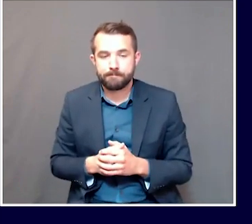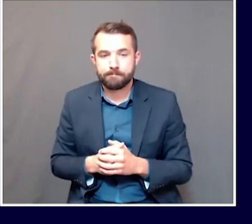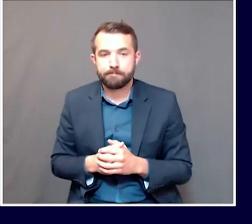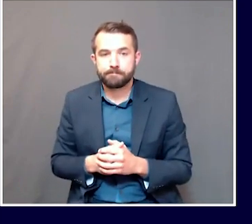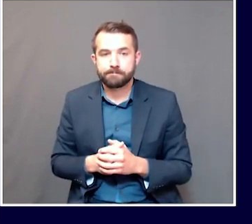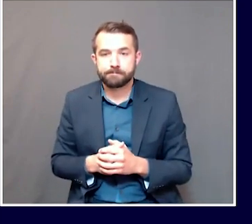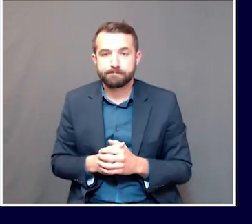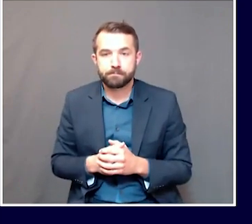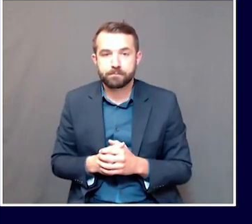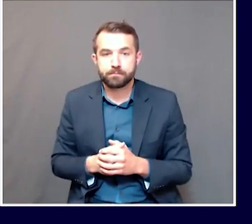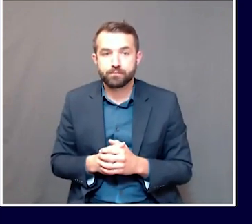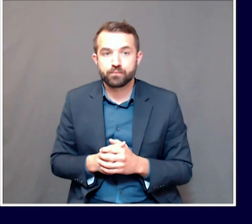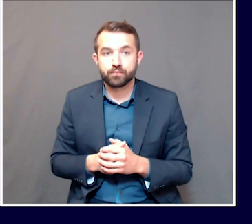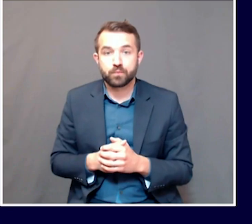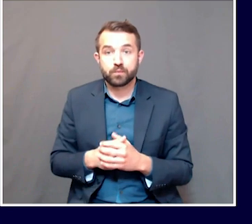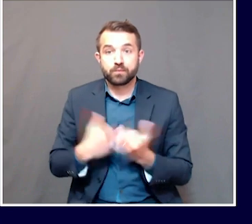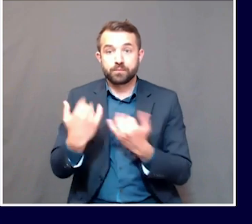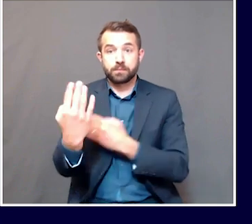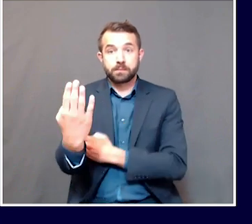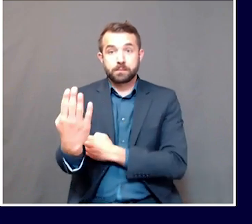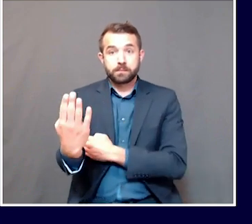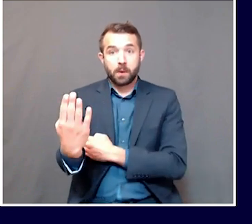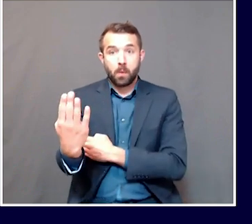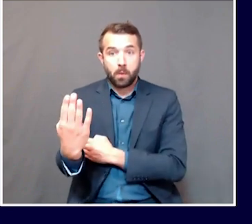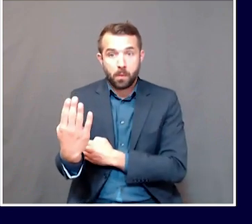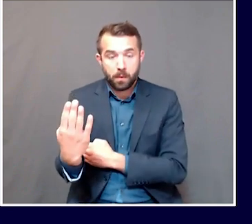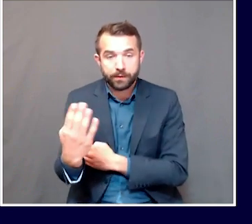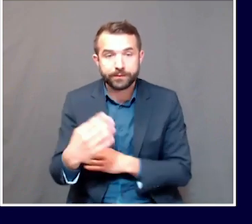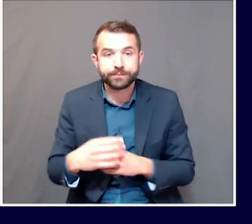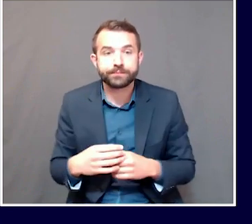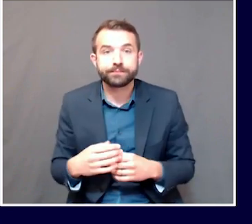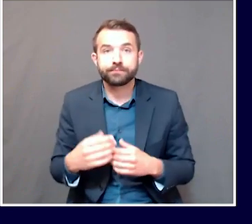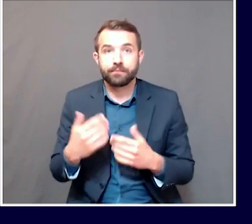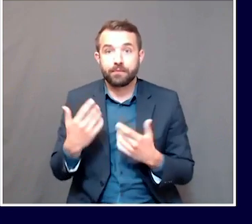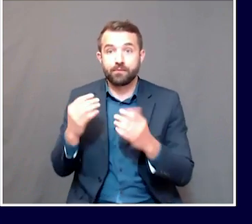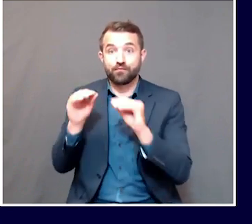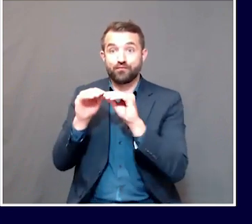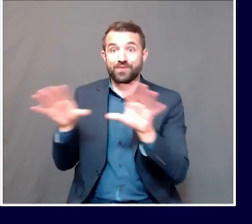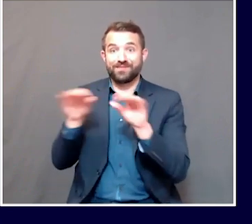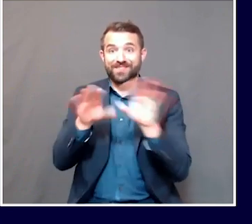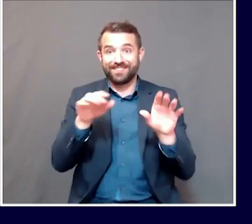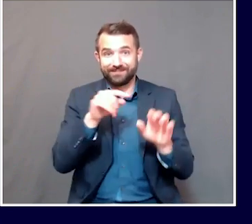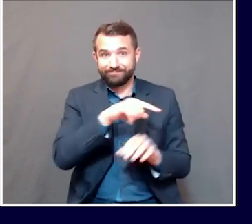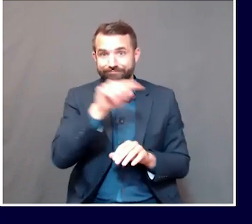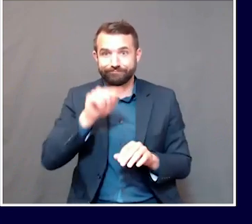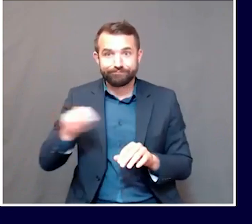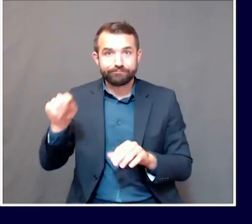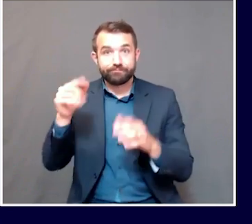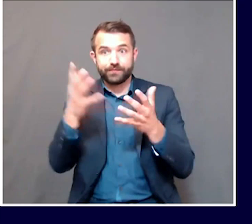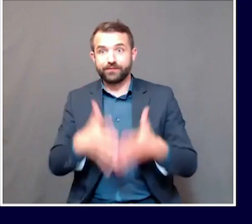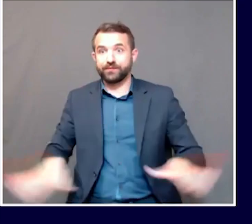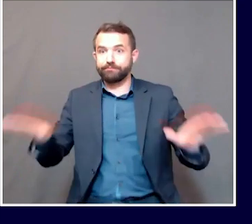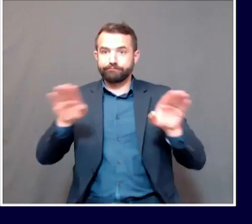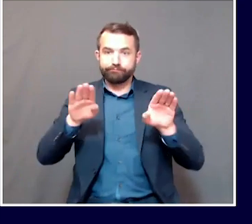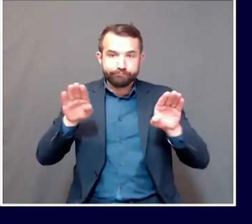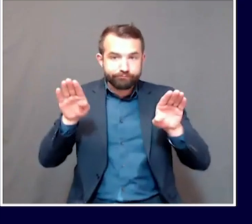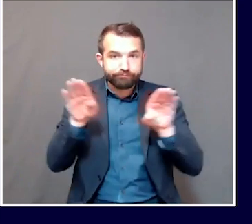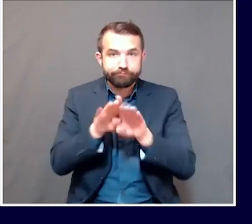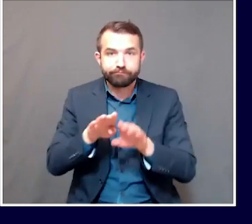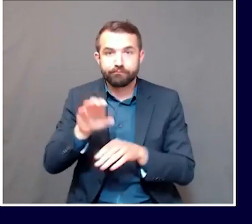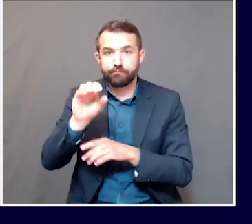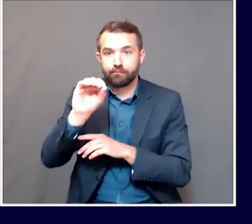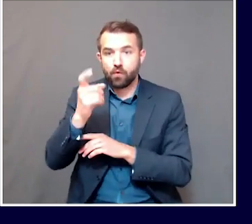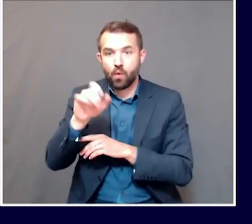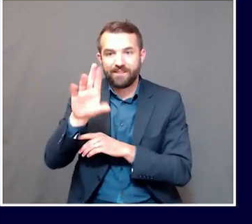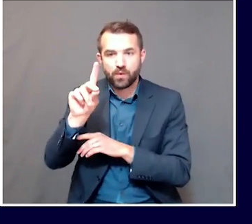This morning, Maine CDC closed an outbreak at the Oxford Street shelter. After a total of 15 cases